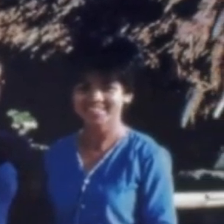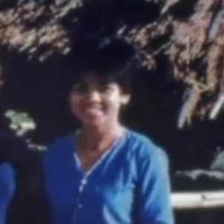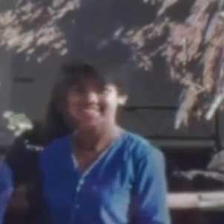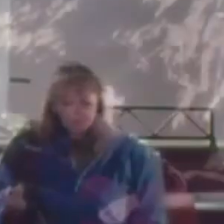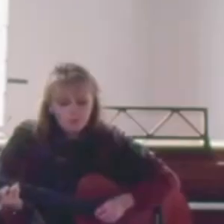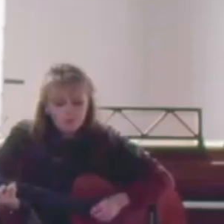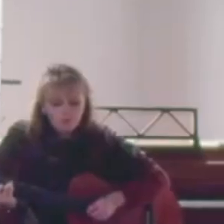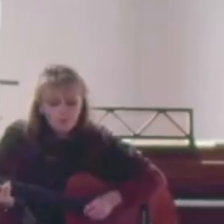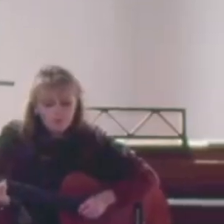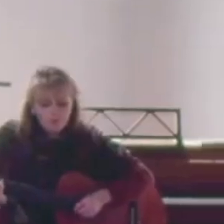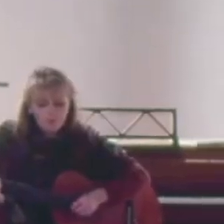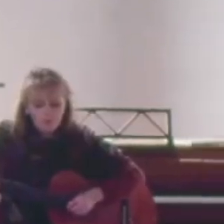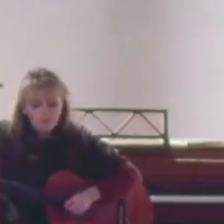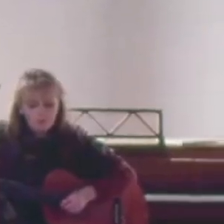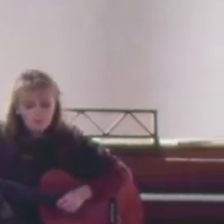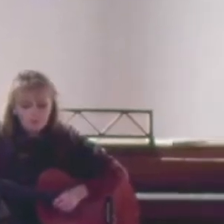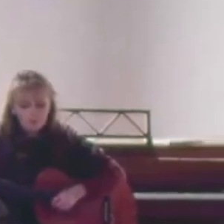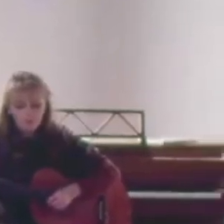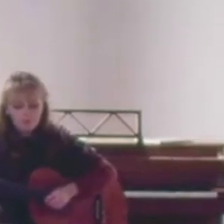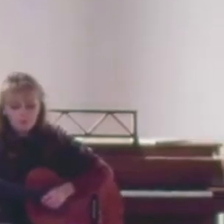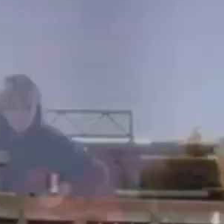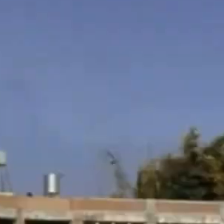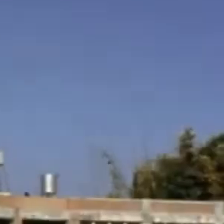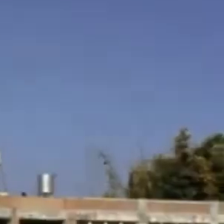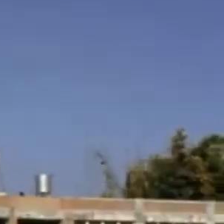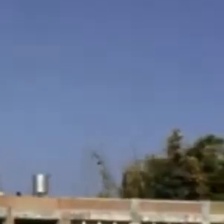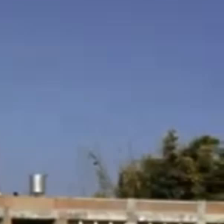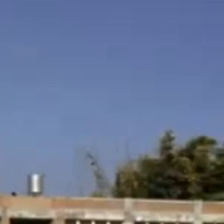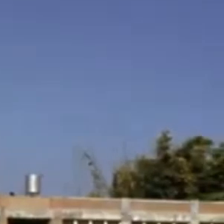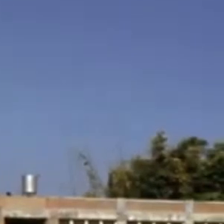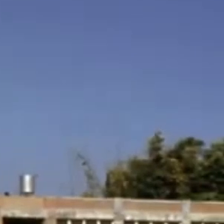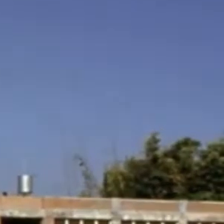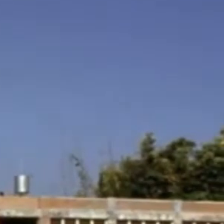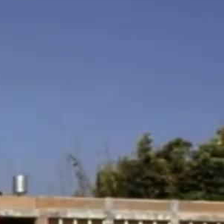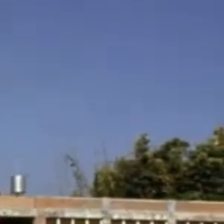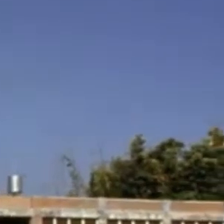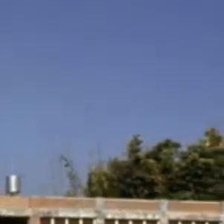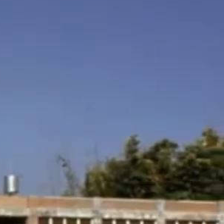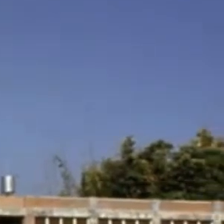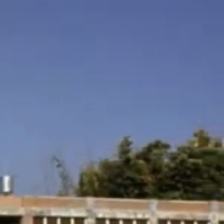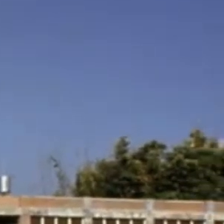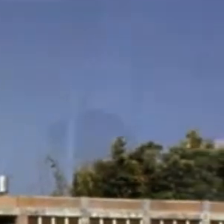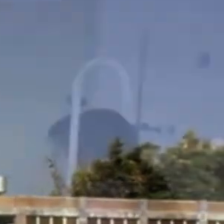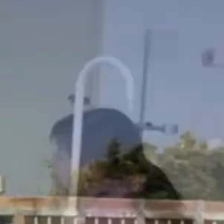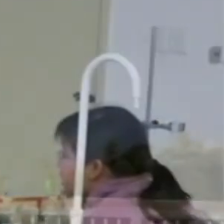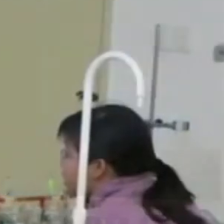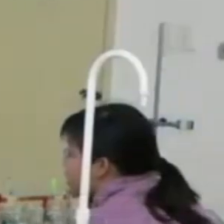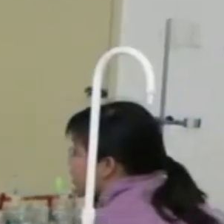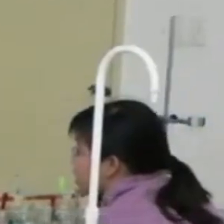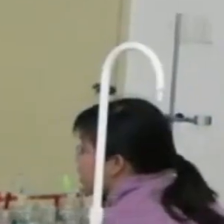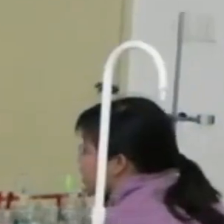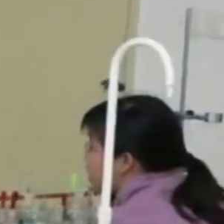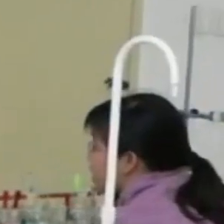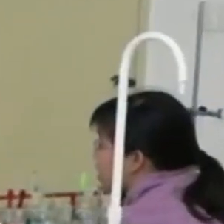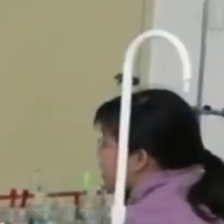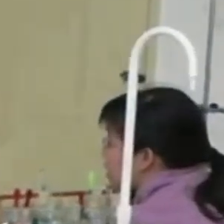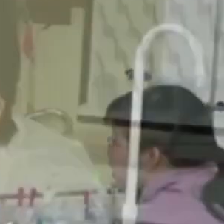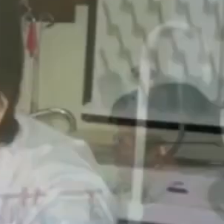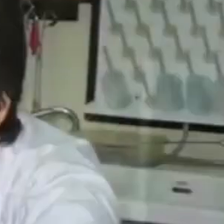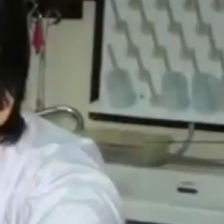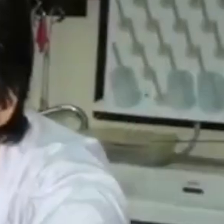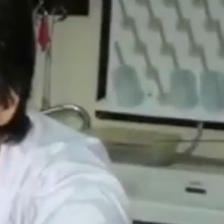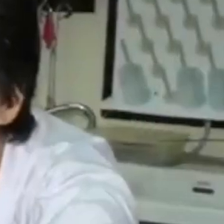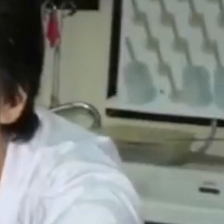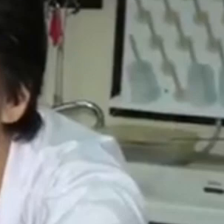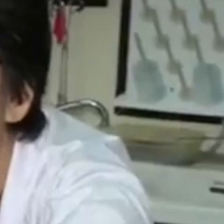first assignment in Nepal to teach third culture kids at Kamandu International Studies Centre, or KISC. The Lord has opened many other